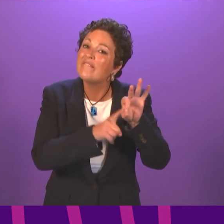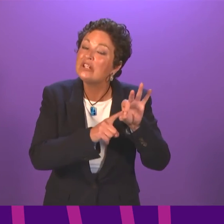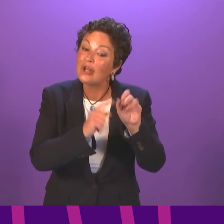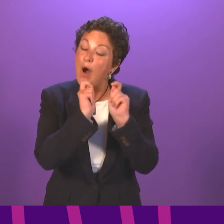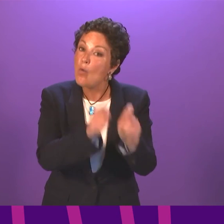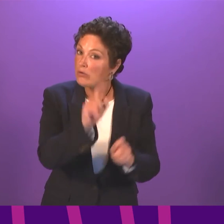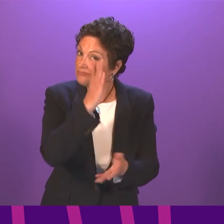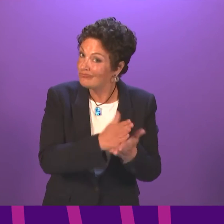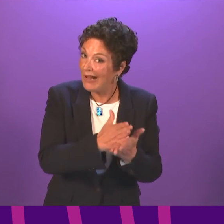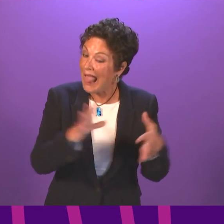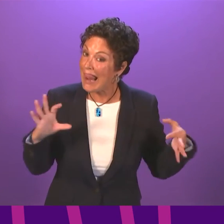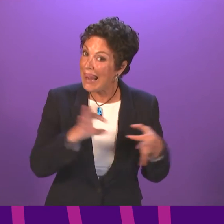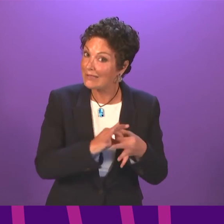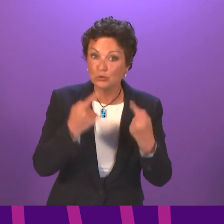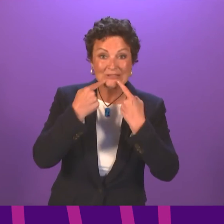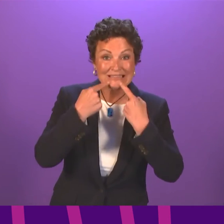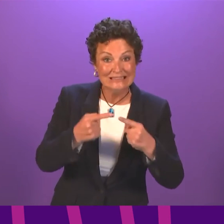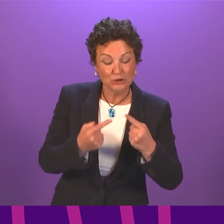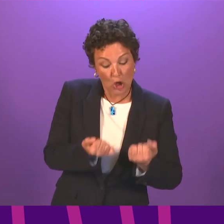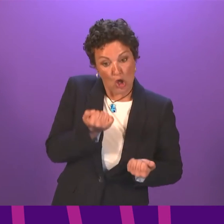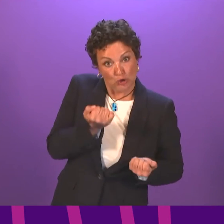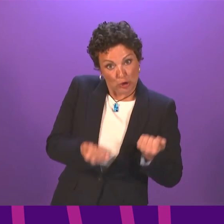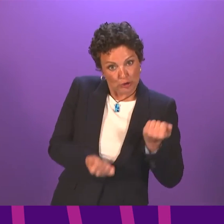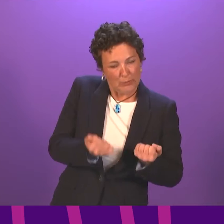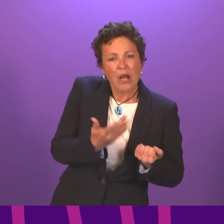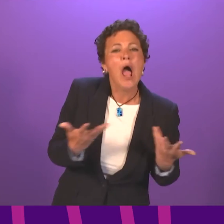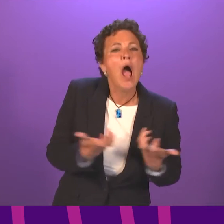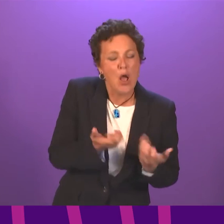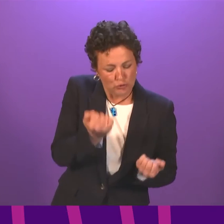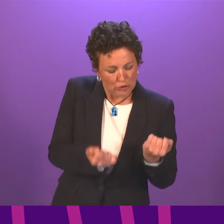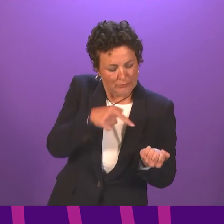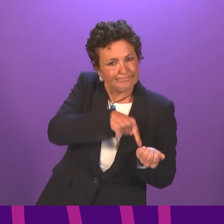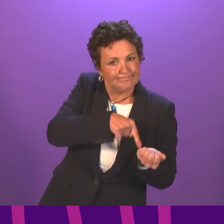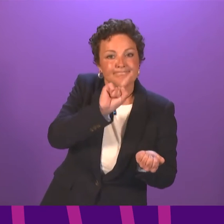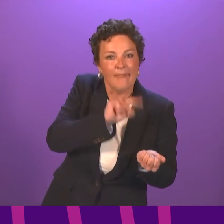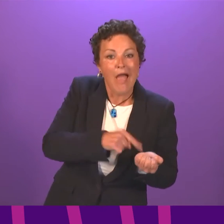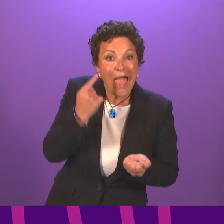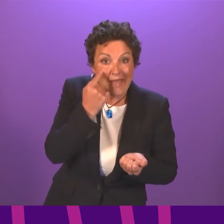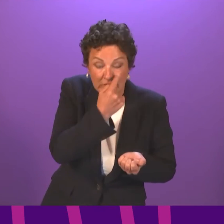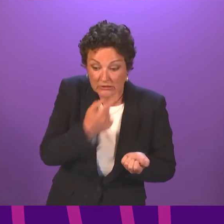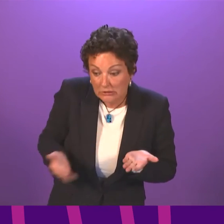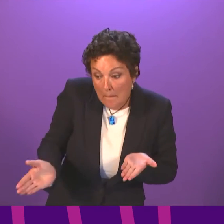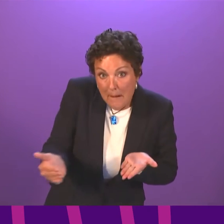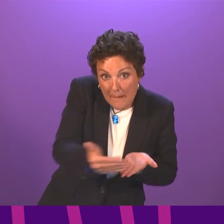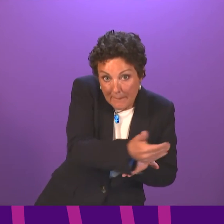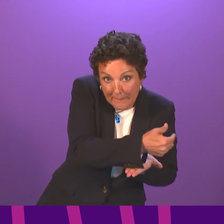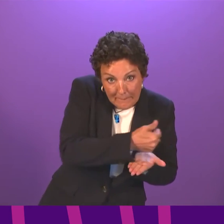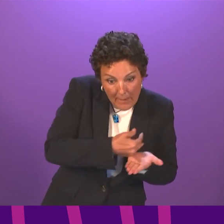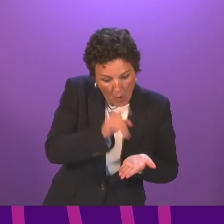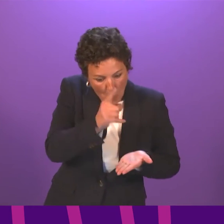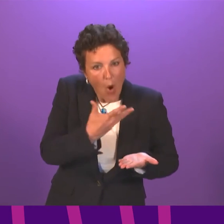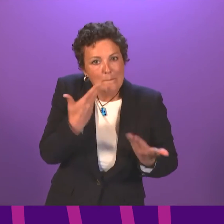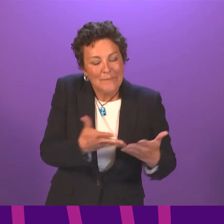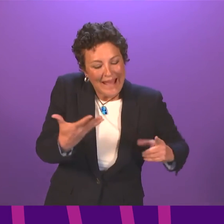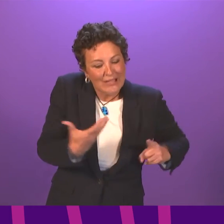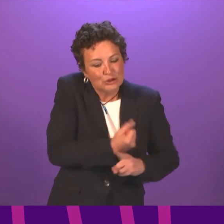judgment. That teacher judgment is evidenced by the attainment of pupils, not by past results or